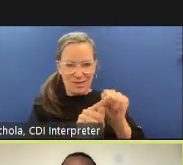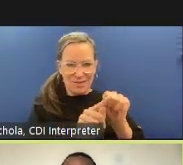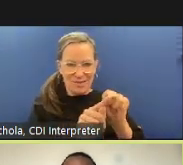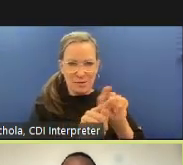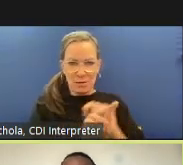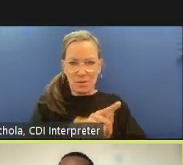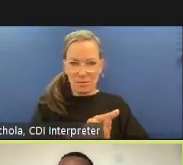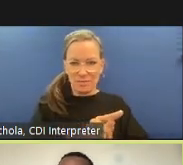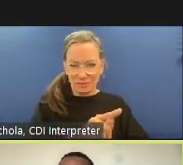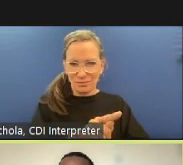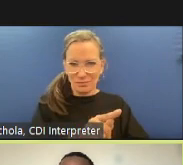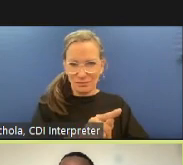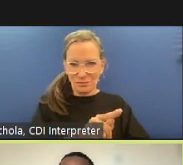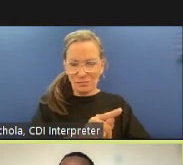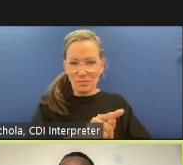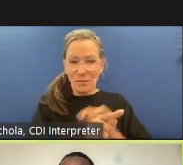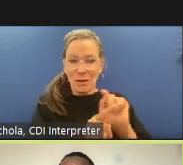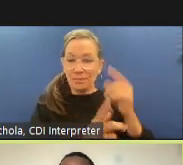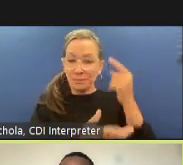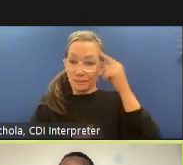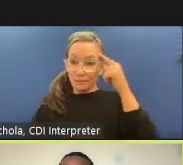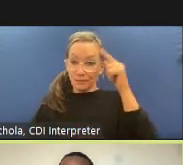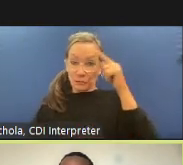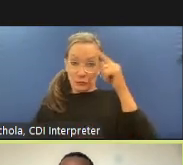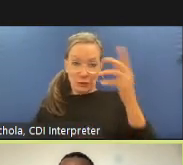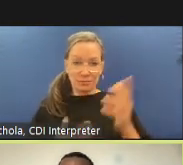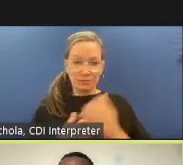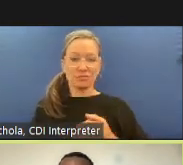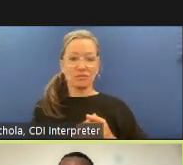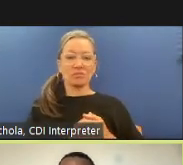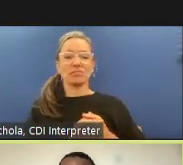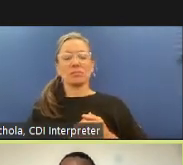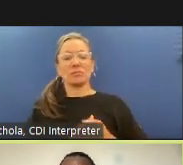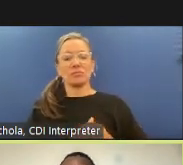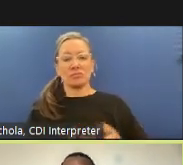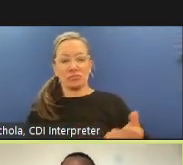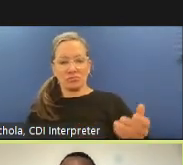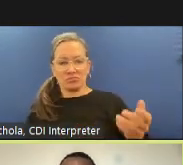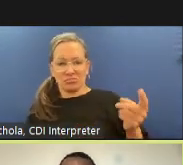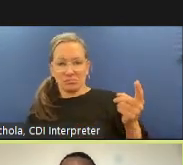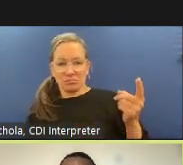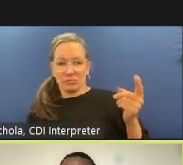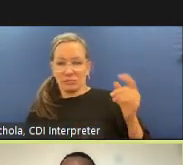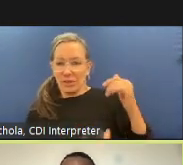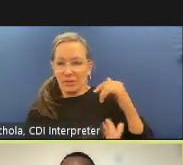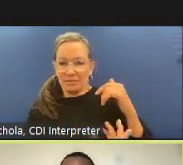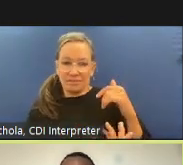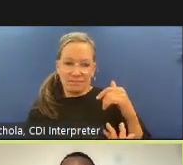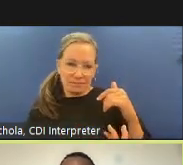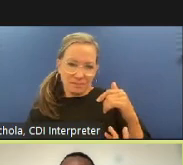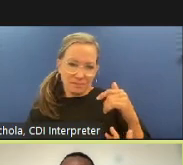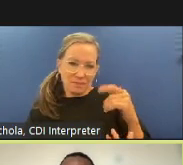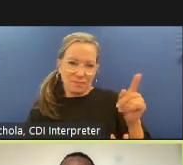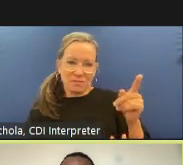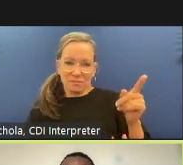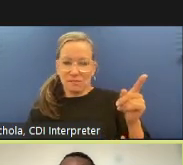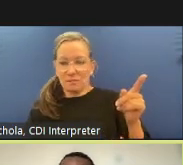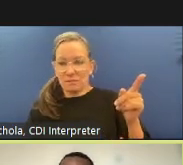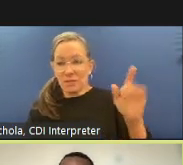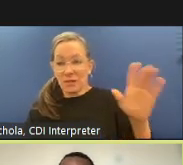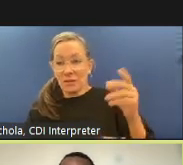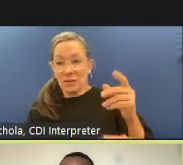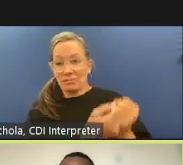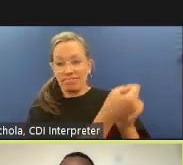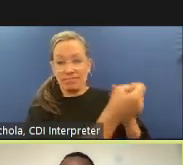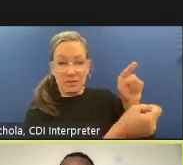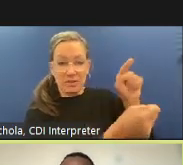in a proposal to the board of supervisors um within a few weeks that has been extended uh i know that the board